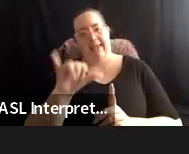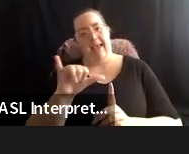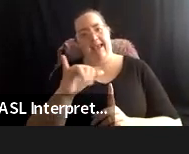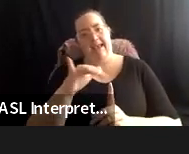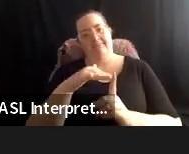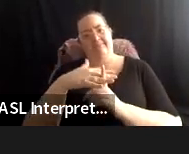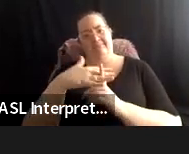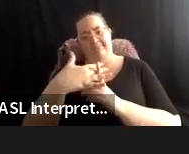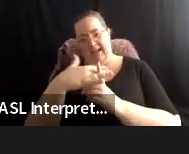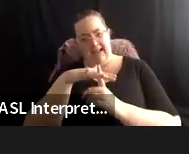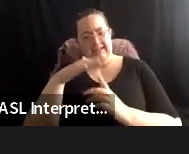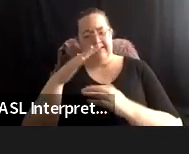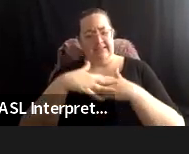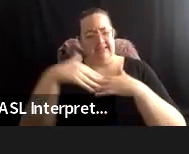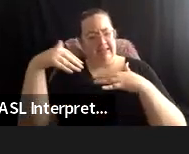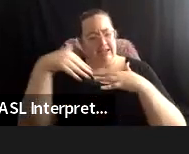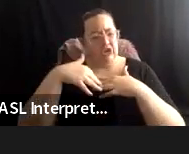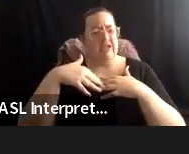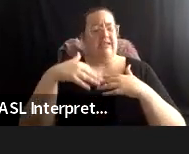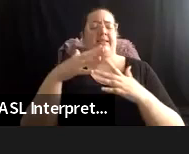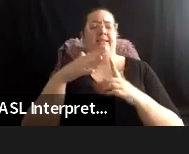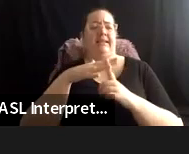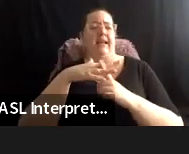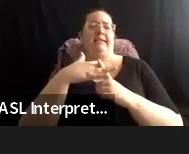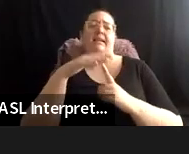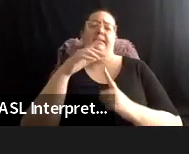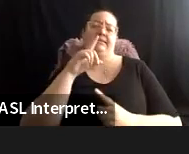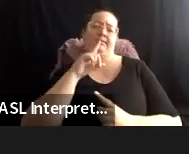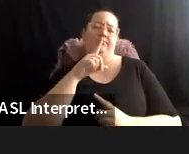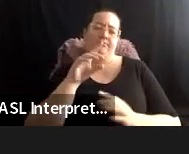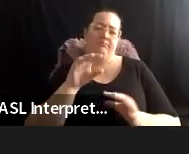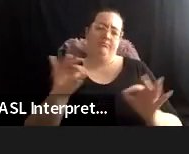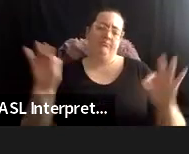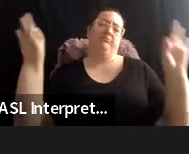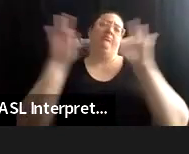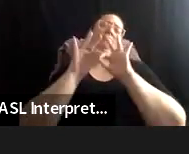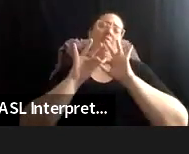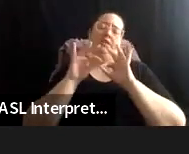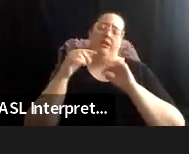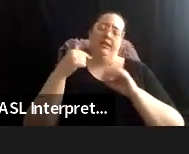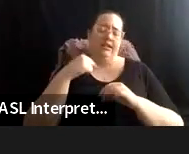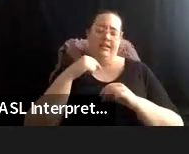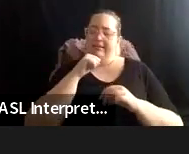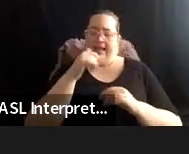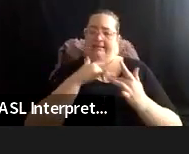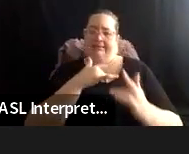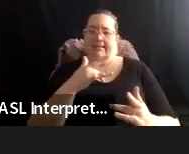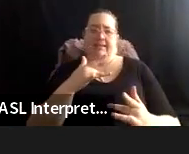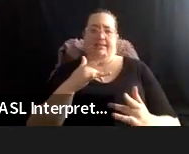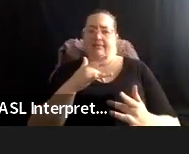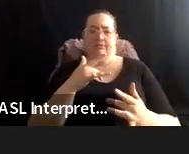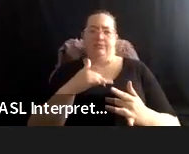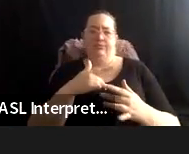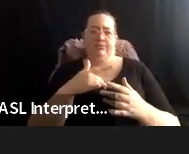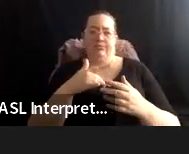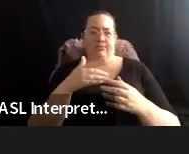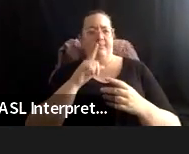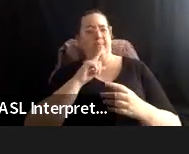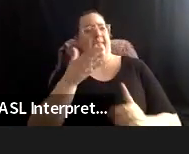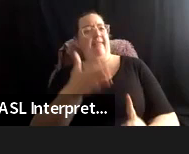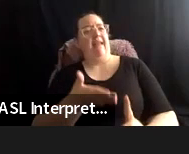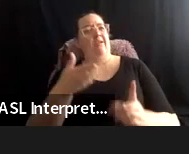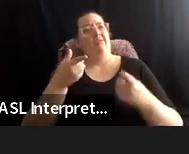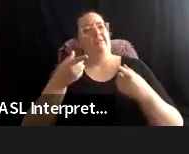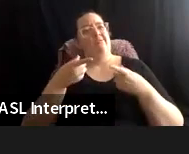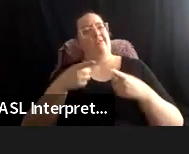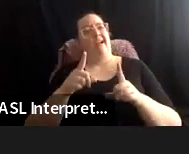you know, that context is not present, uh, you know, um, wherever performances are being offered and written about. Um, so